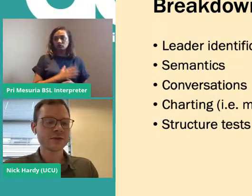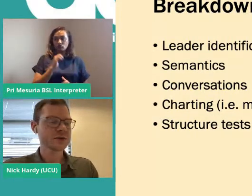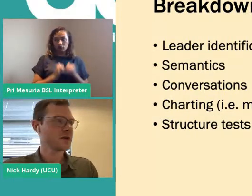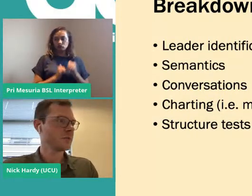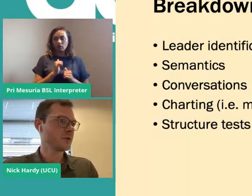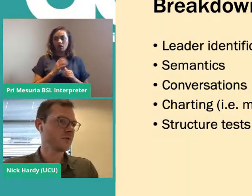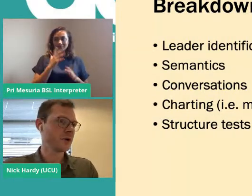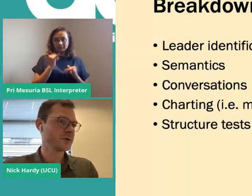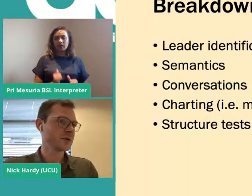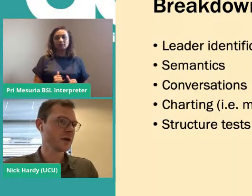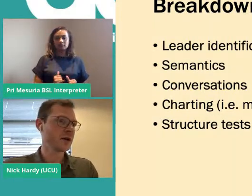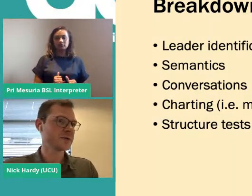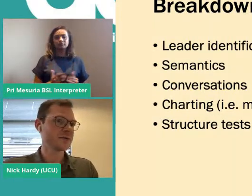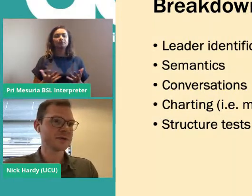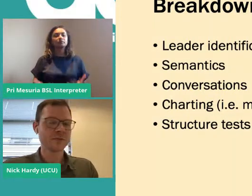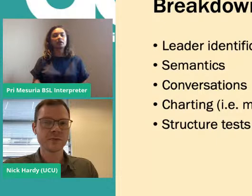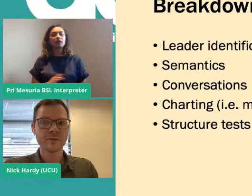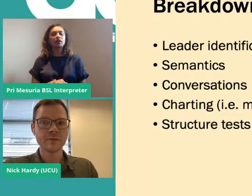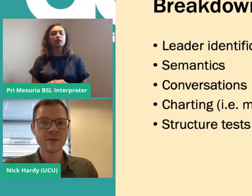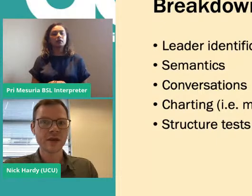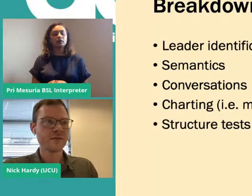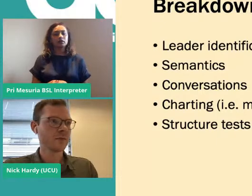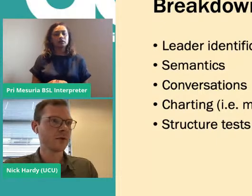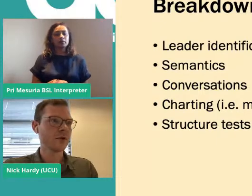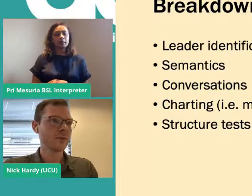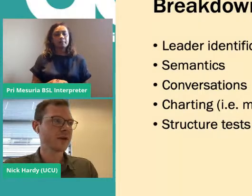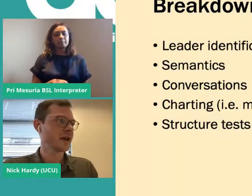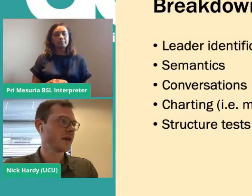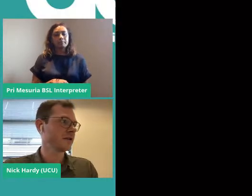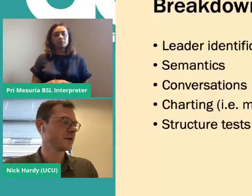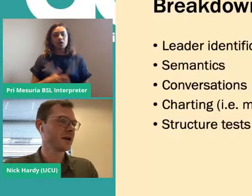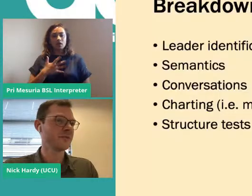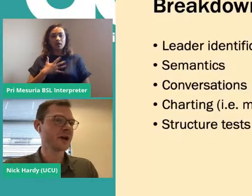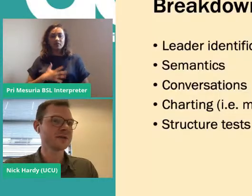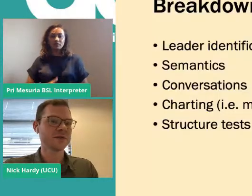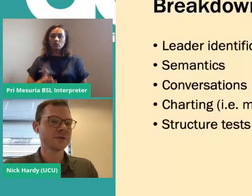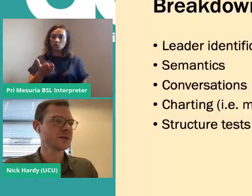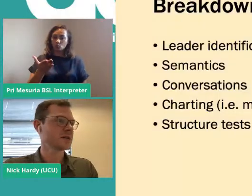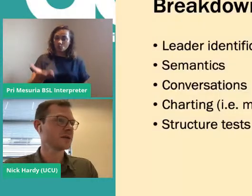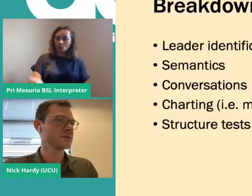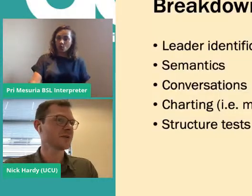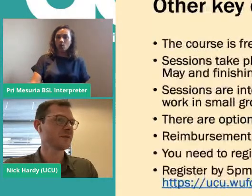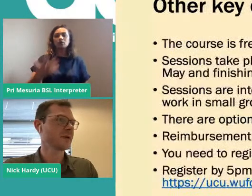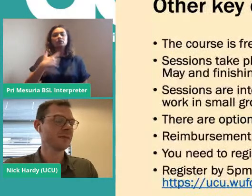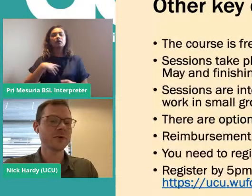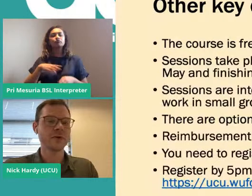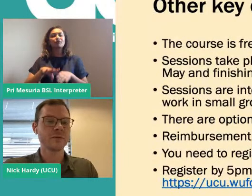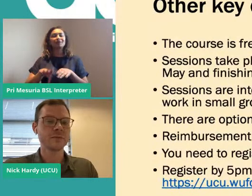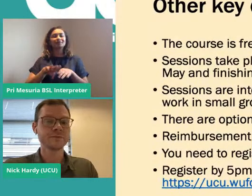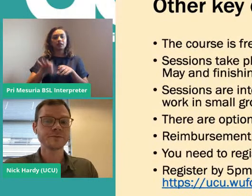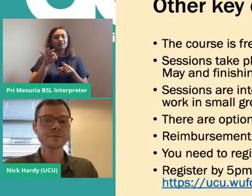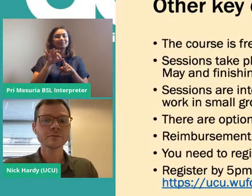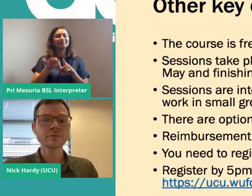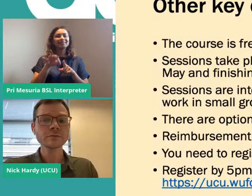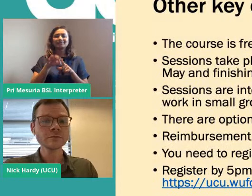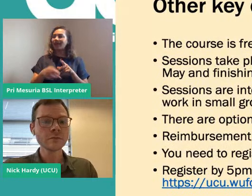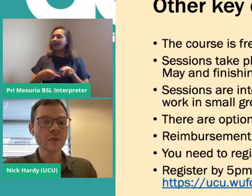And I'm just going to move on to close with some even more mundane kind of practical details, but for people